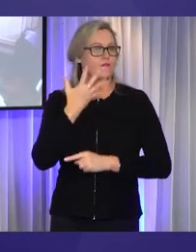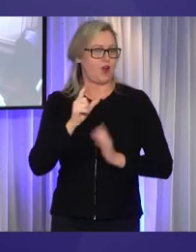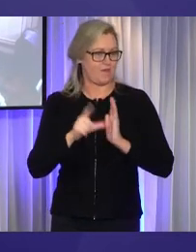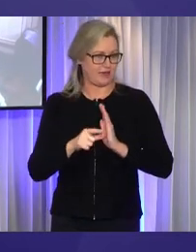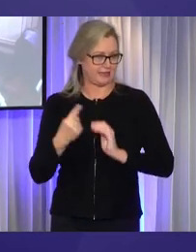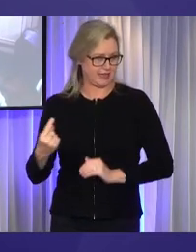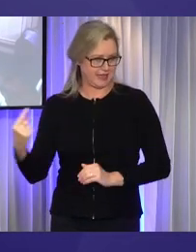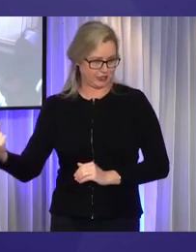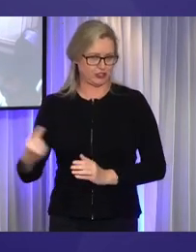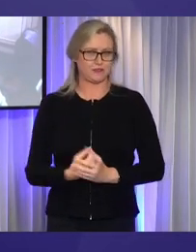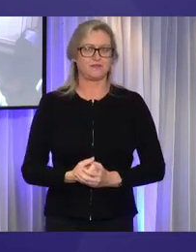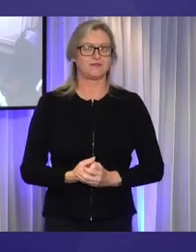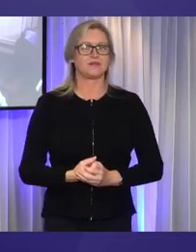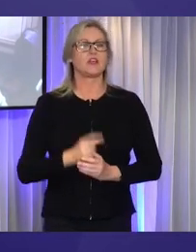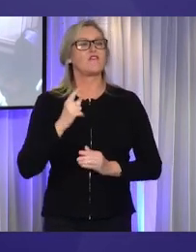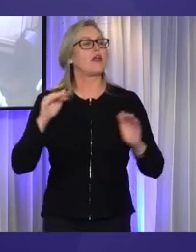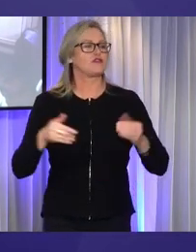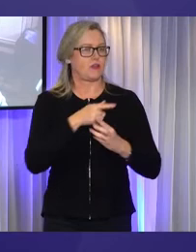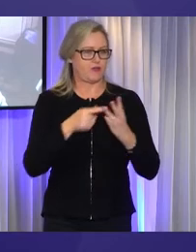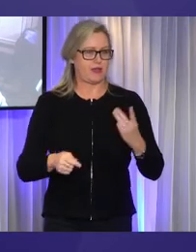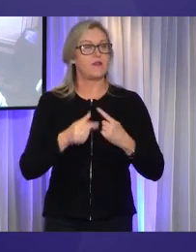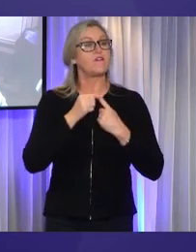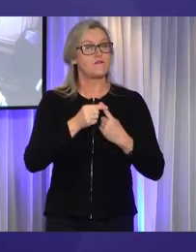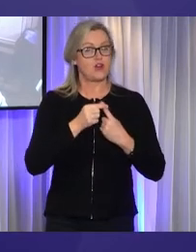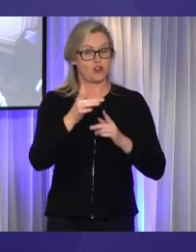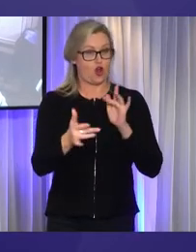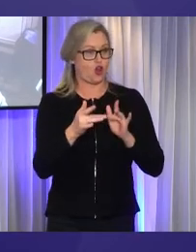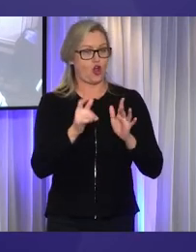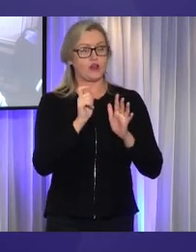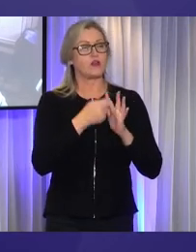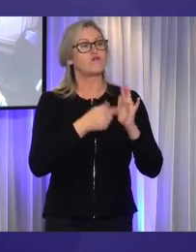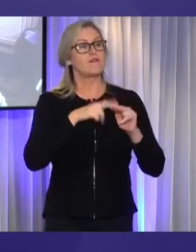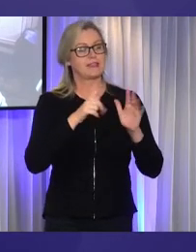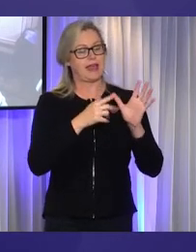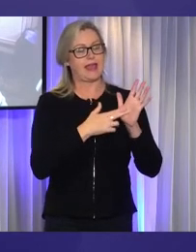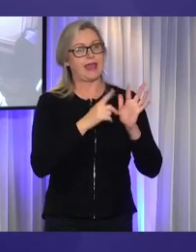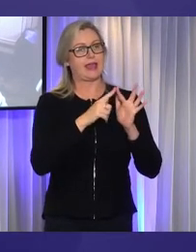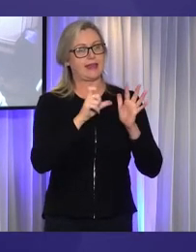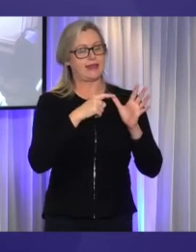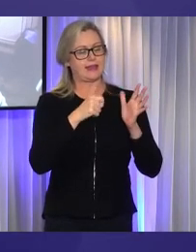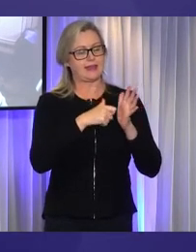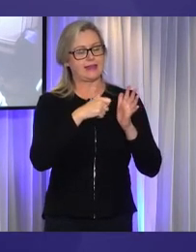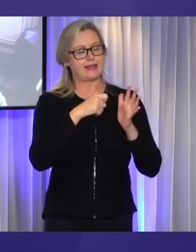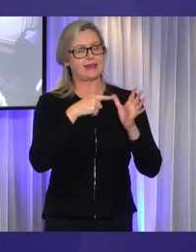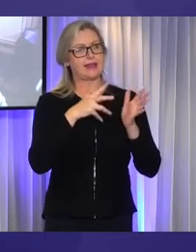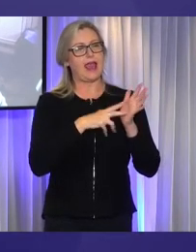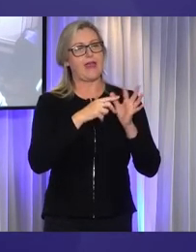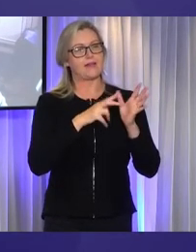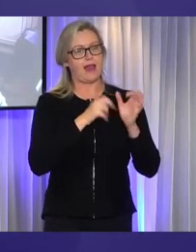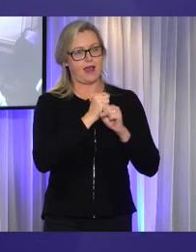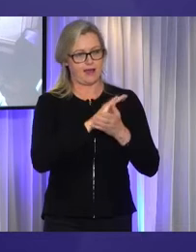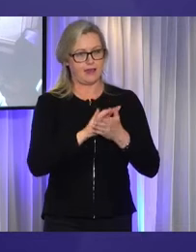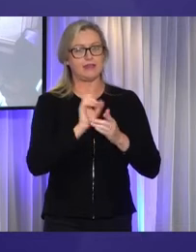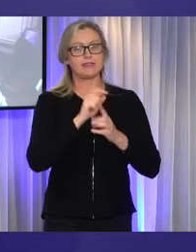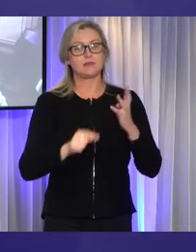after I introduce all three. So the first panelist who is online is Professor Anne Kavanagh, who is the Head of Disability and Health